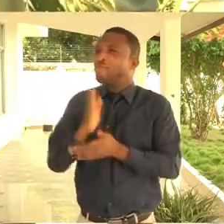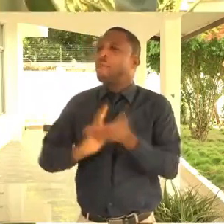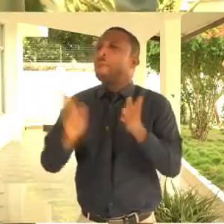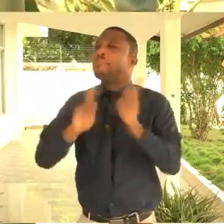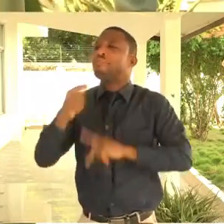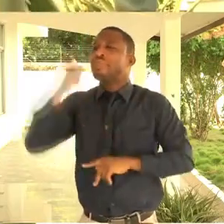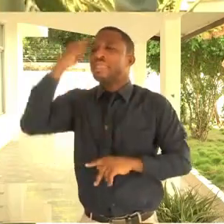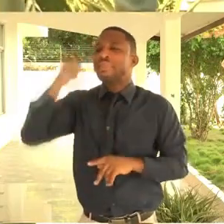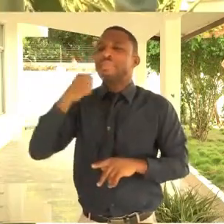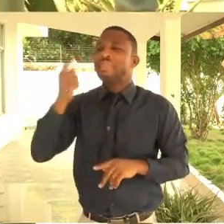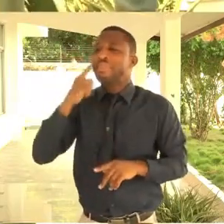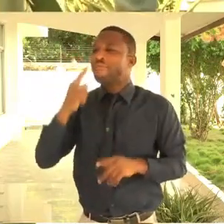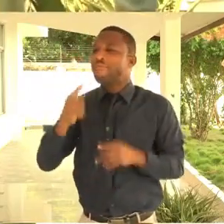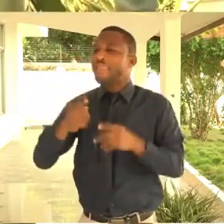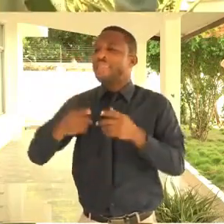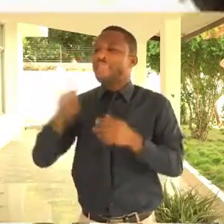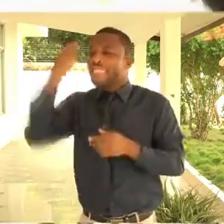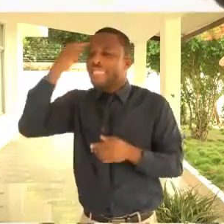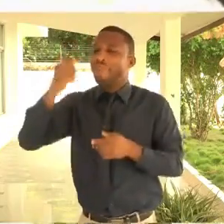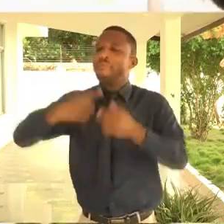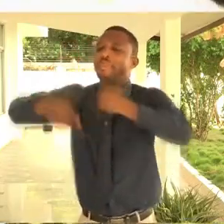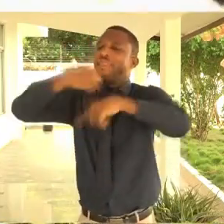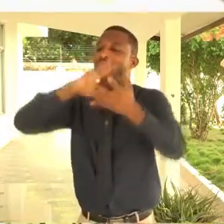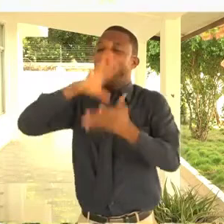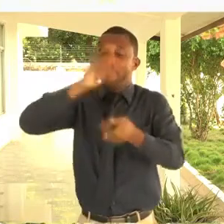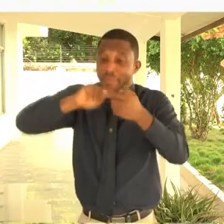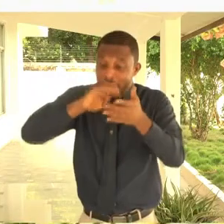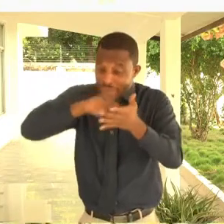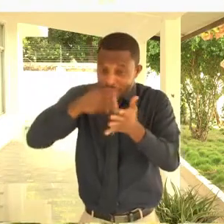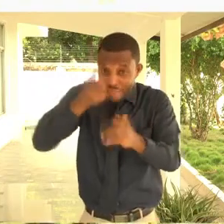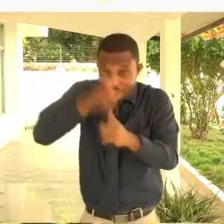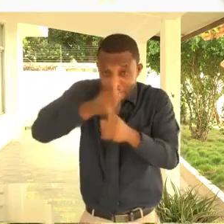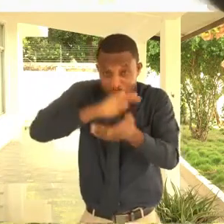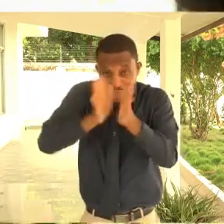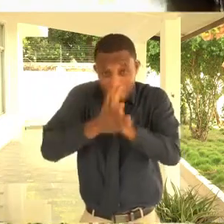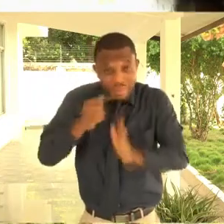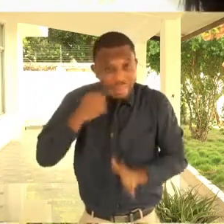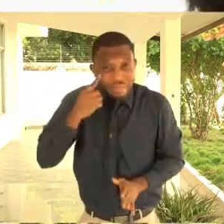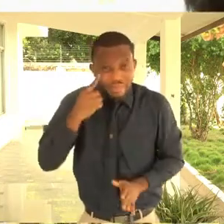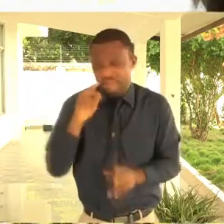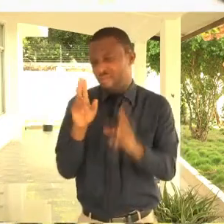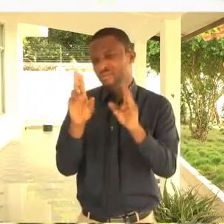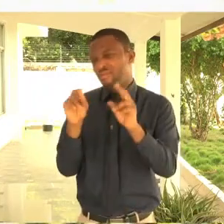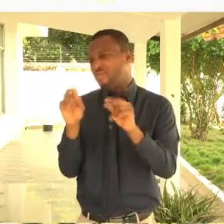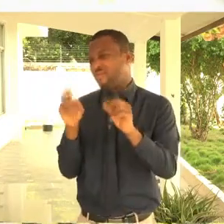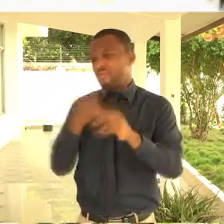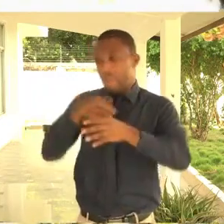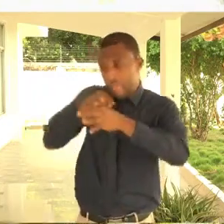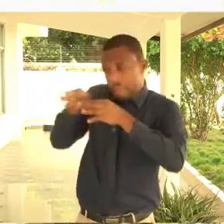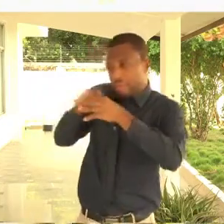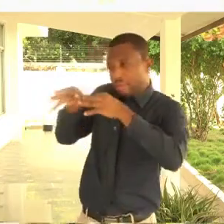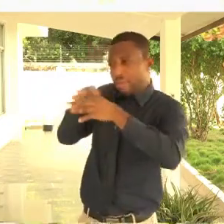not even allow you to come closer to them. So, they think if you learn the sign language, you become deaf and then they are closer to you.